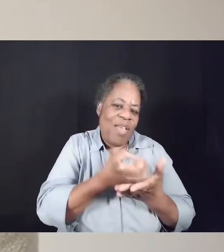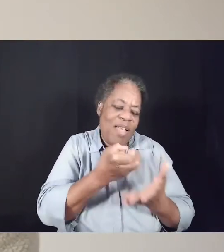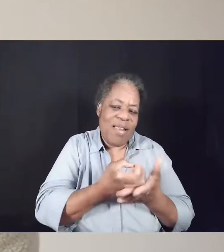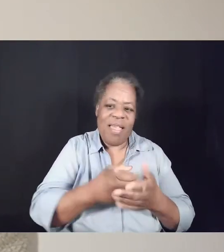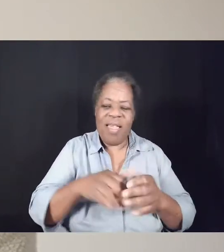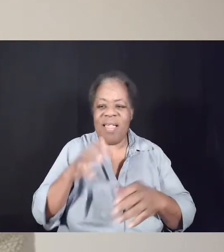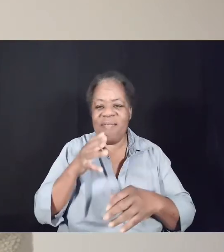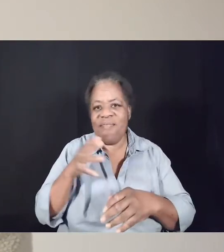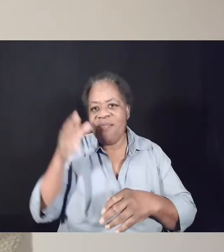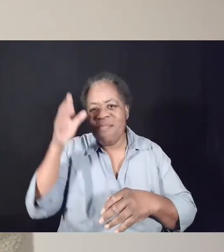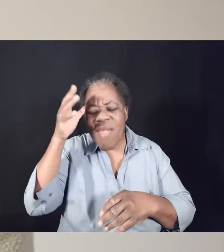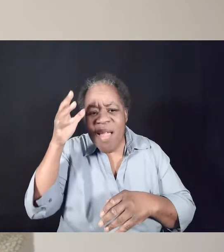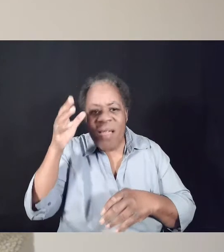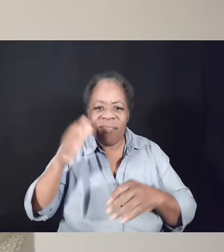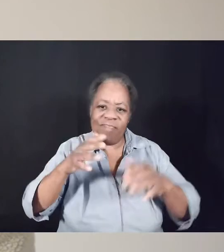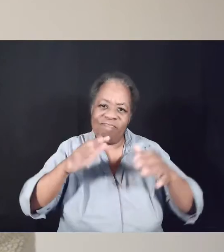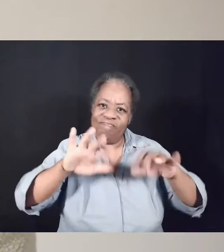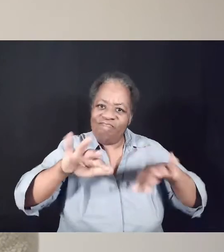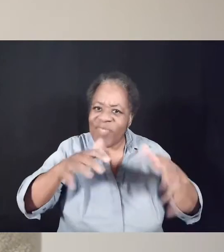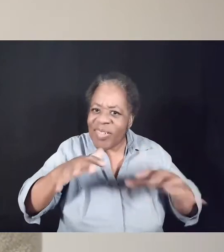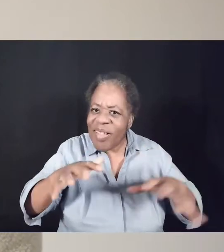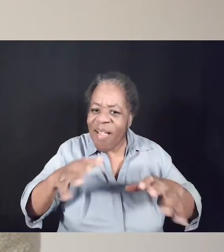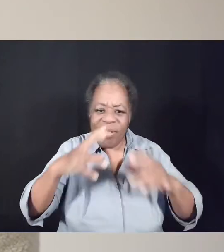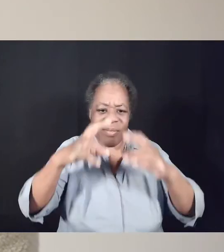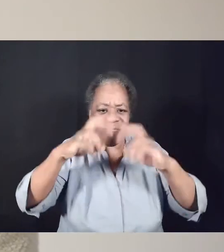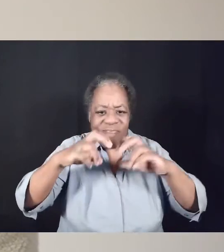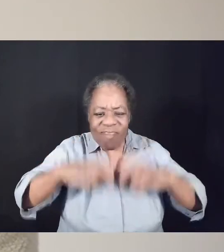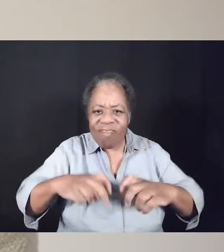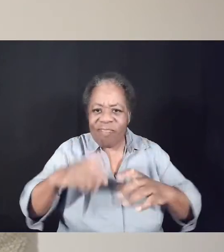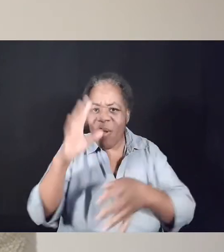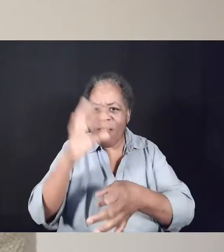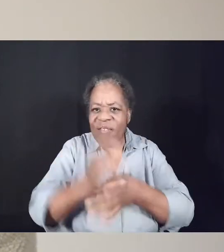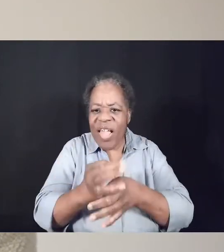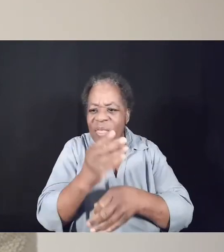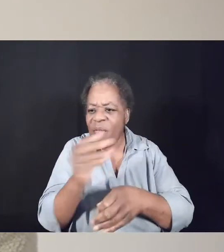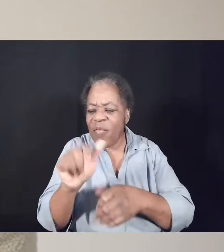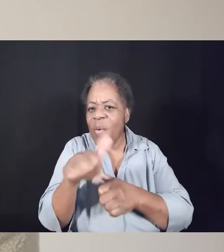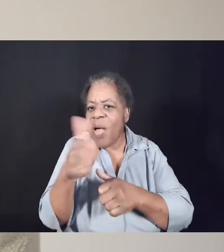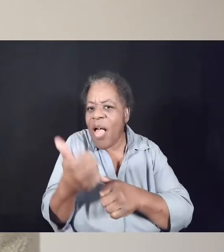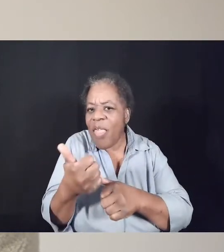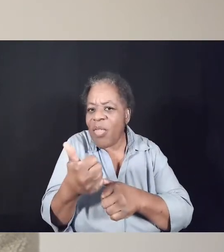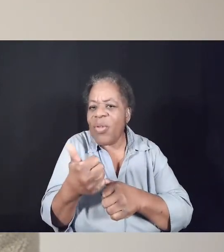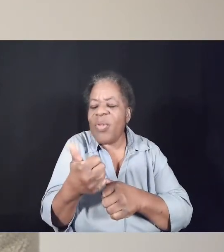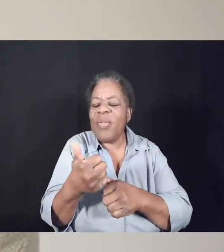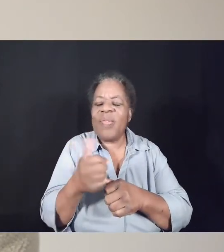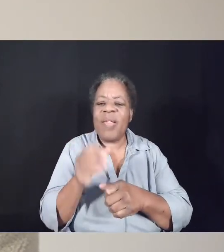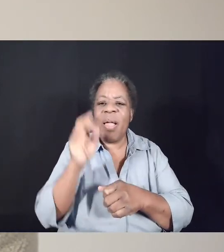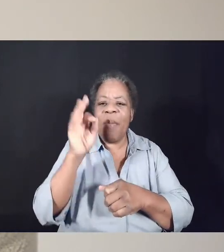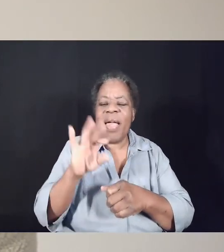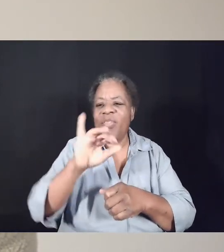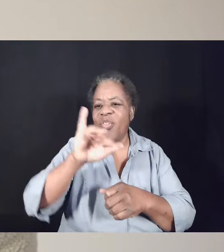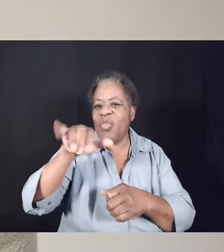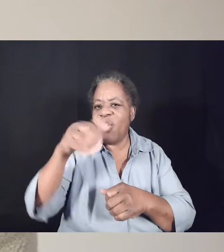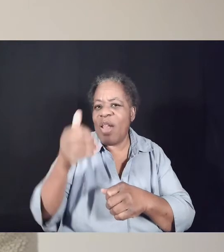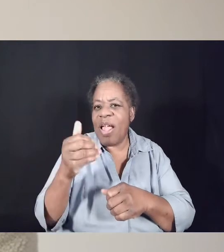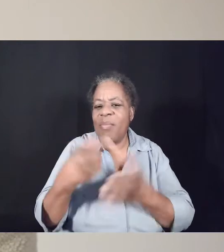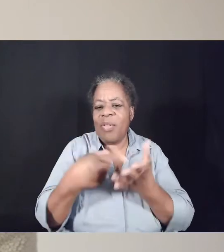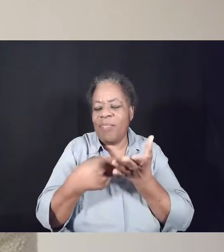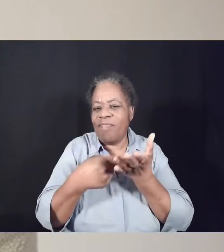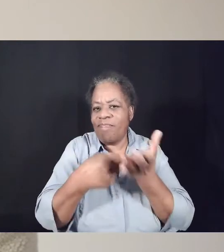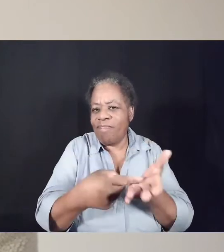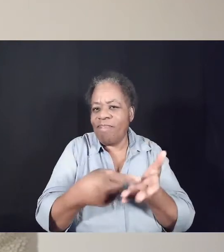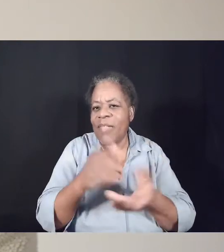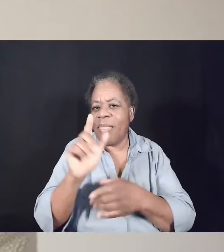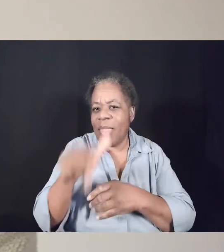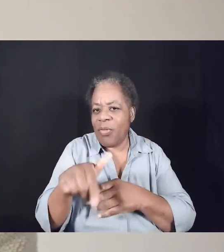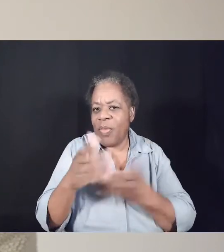dealing with anxiety, exploring your faith journey, and a few others, one of which Pastor Jeanette will highlight later in the service. To